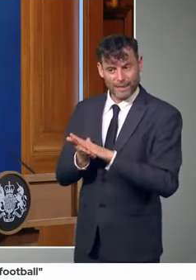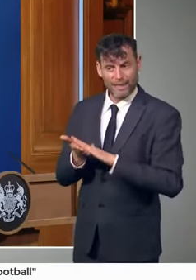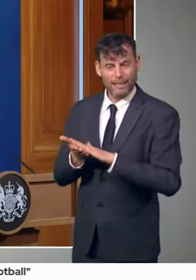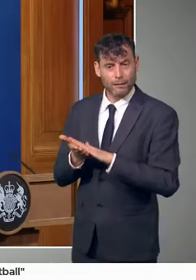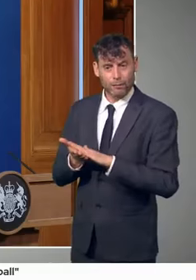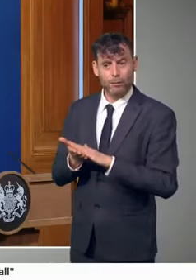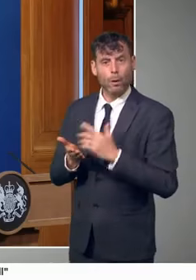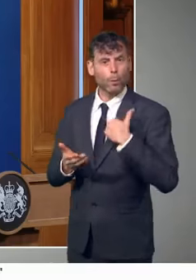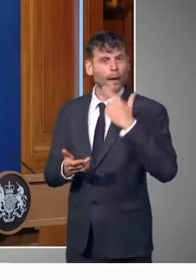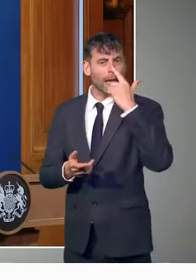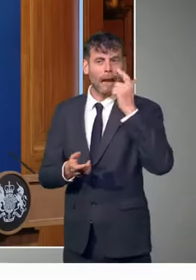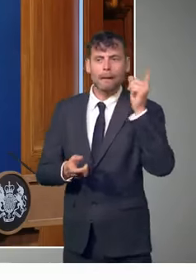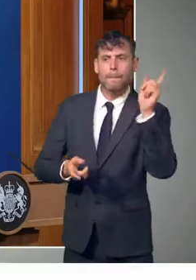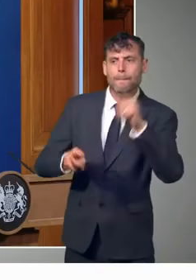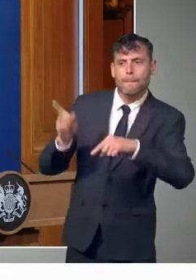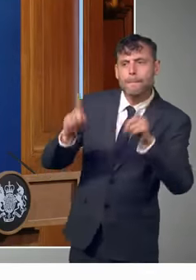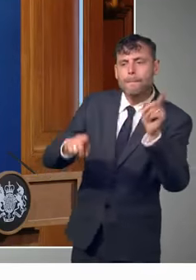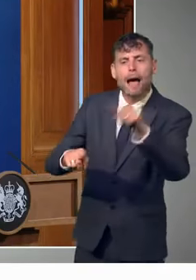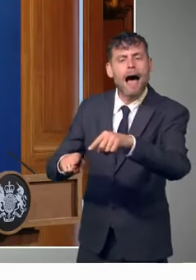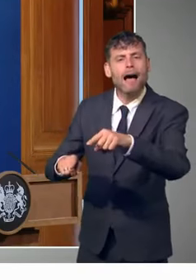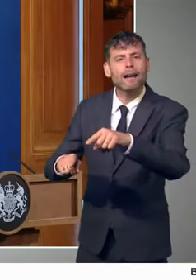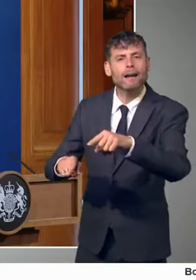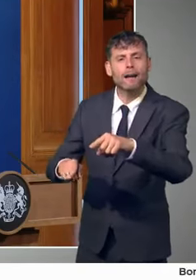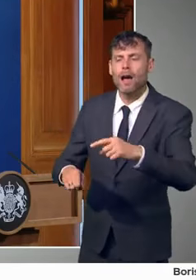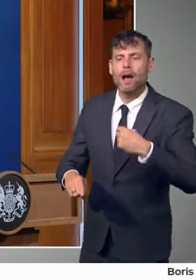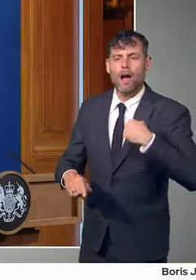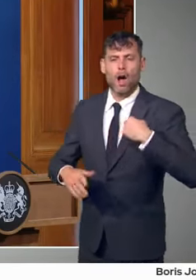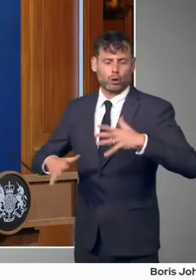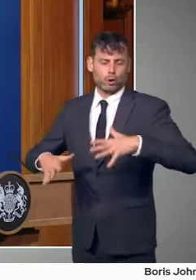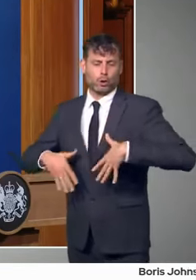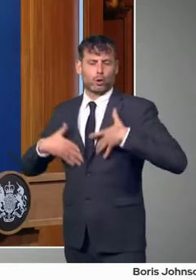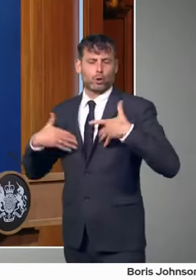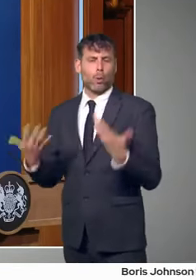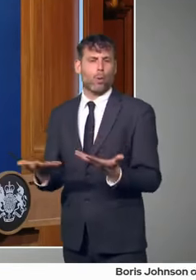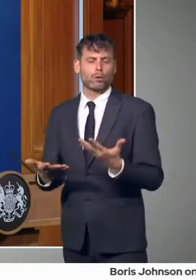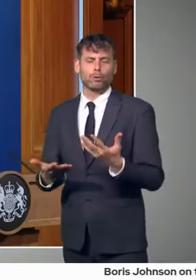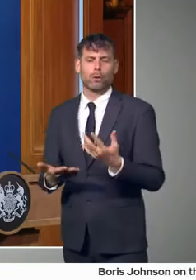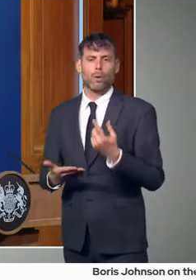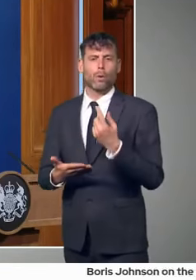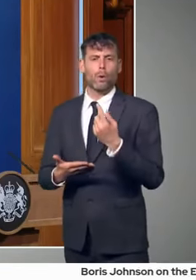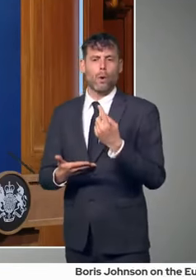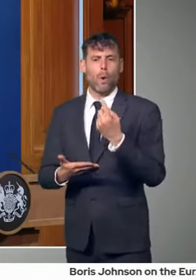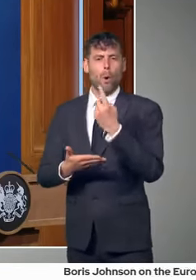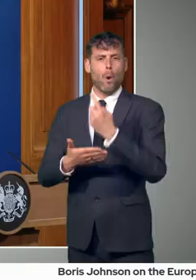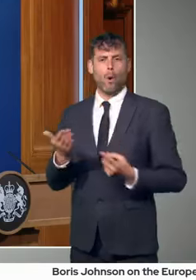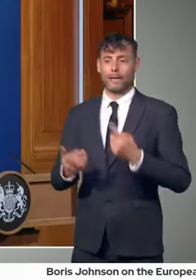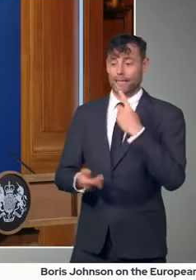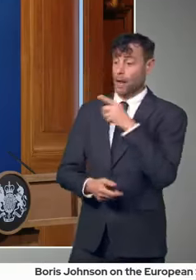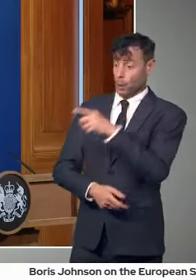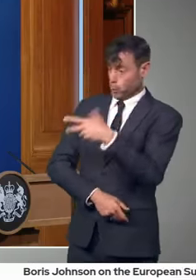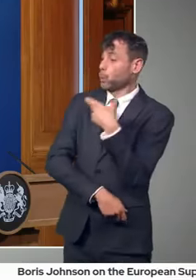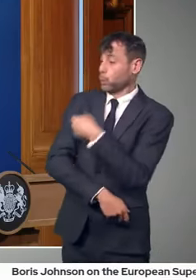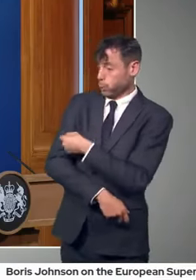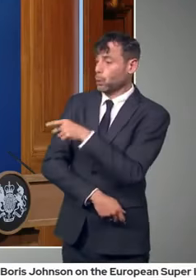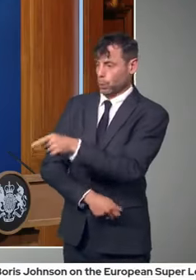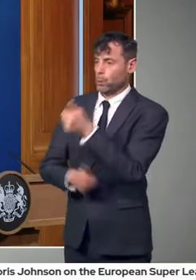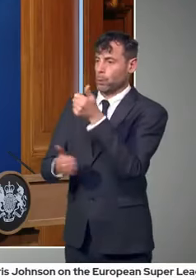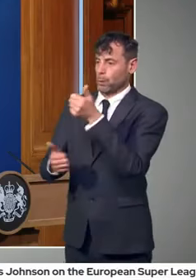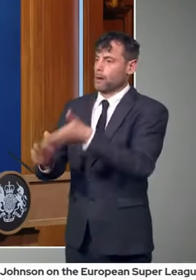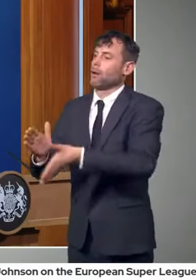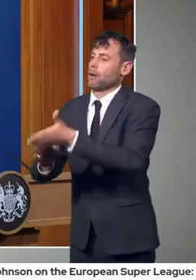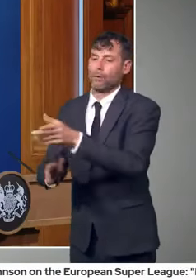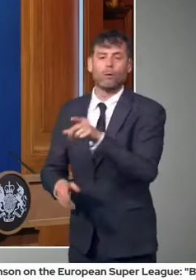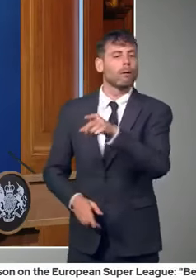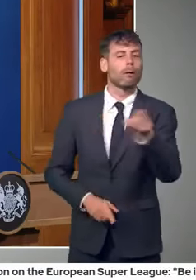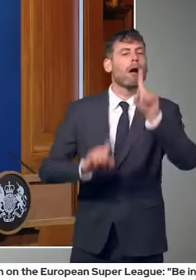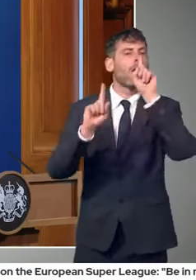exclusively, Andy, on vaccines. There's also your immunity status and testing is also very